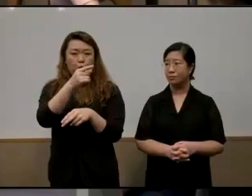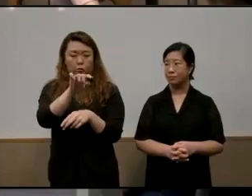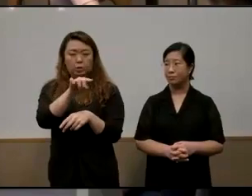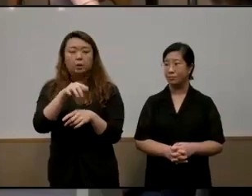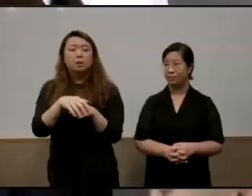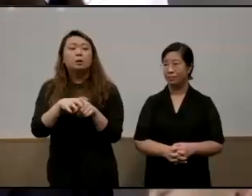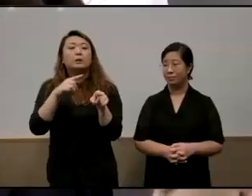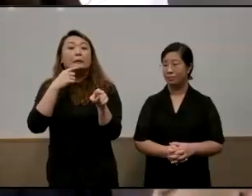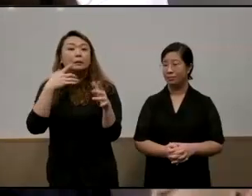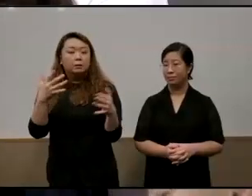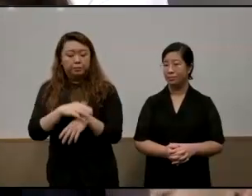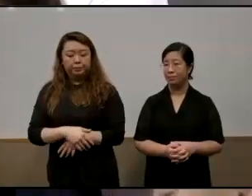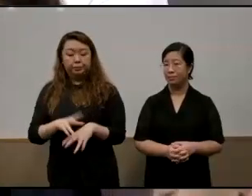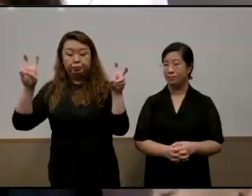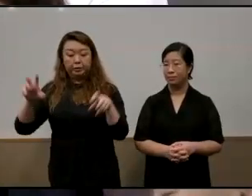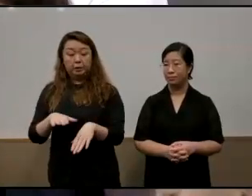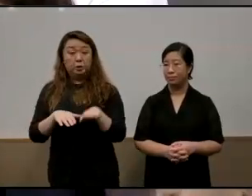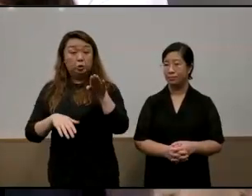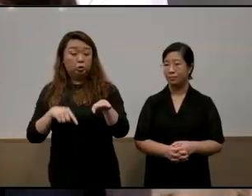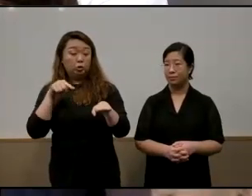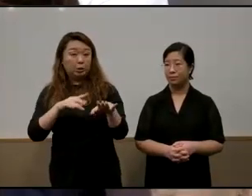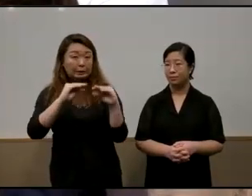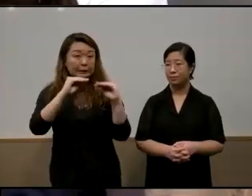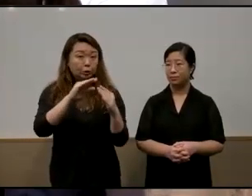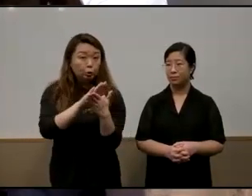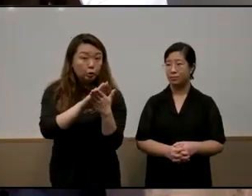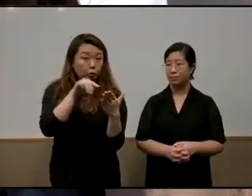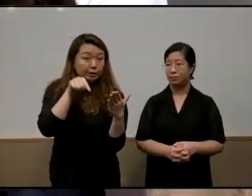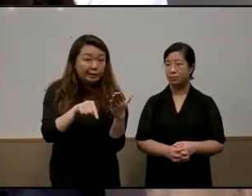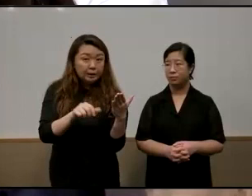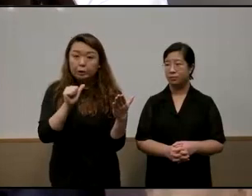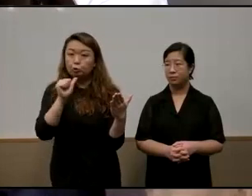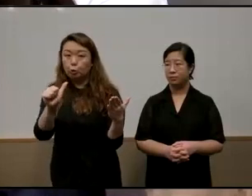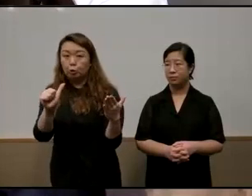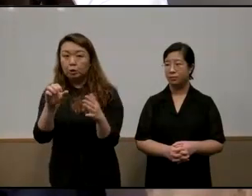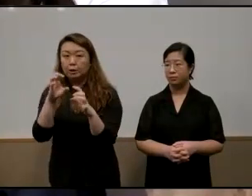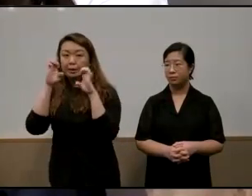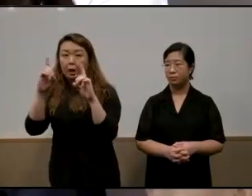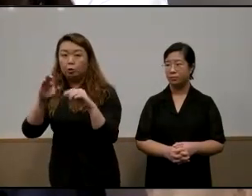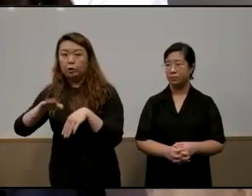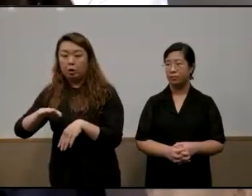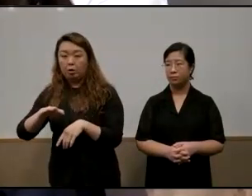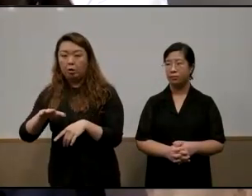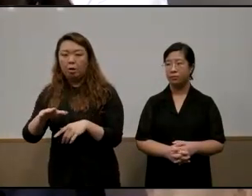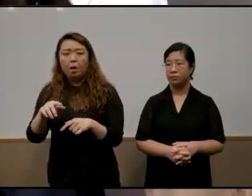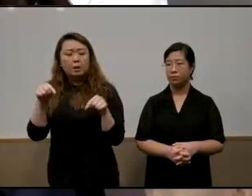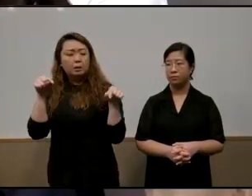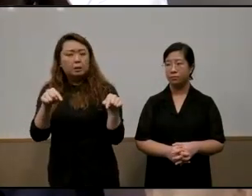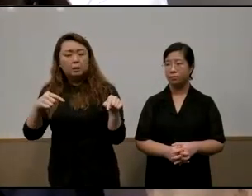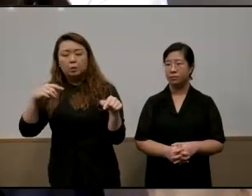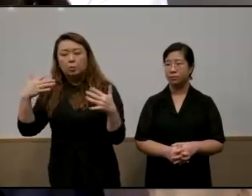a child educated only at school is an uneducated child and we've talked a lot about